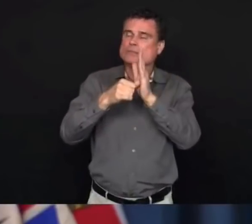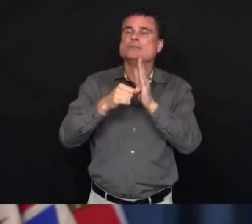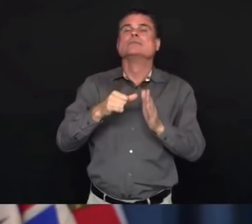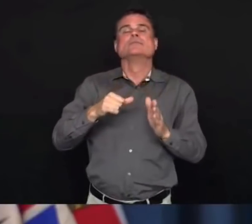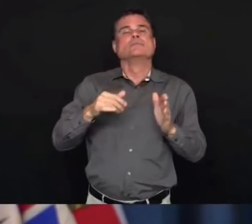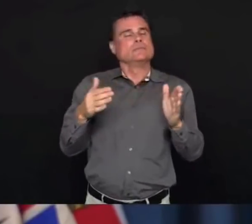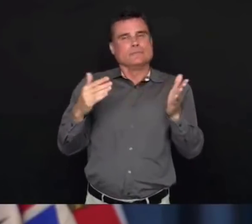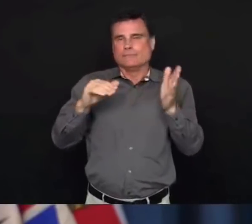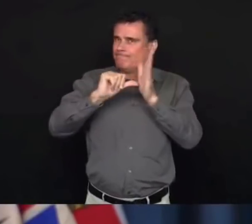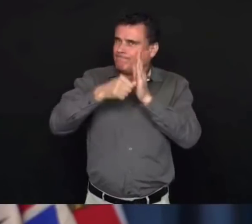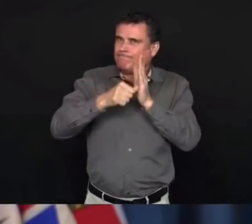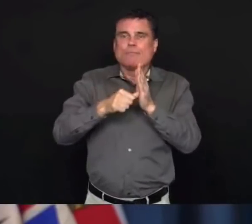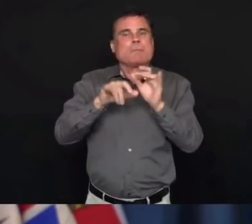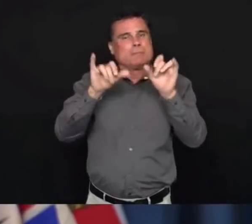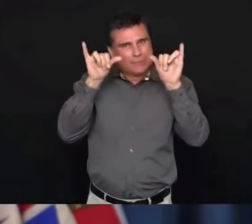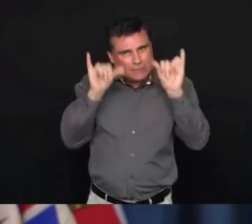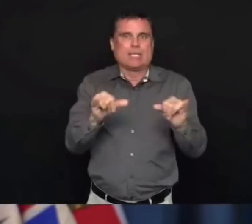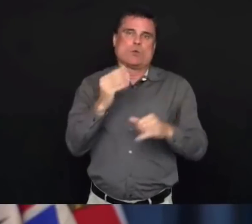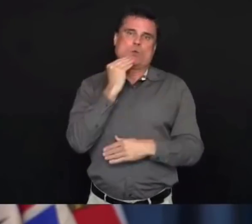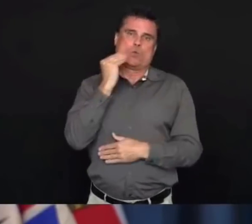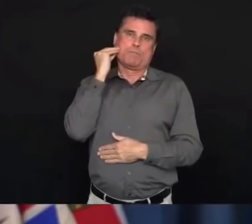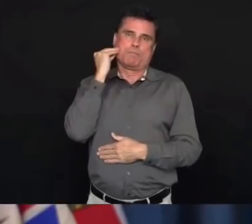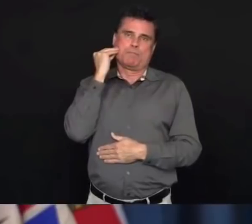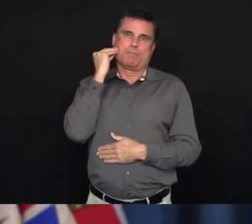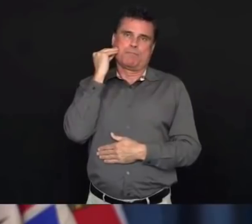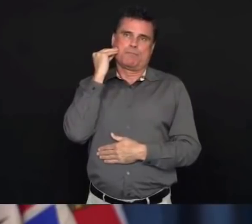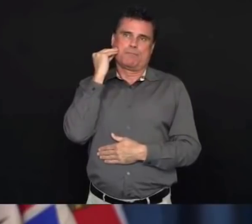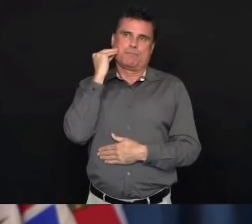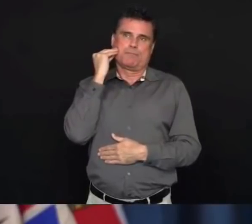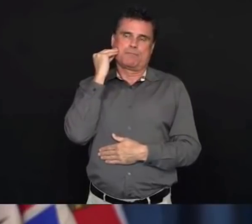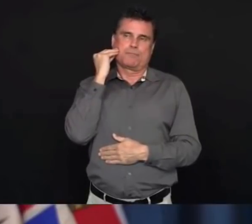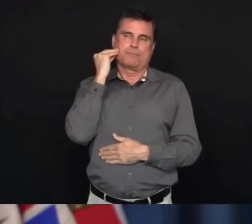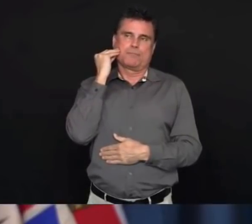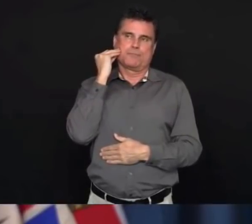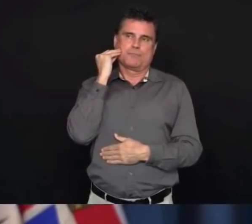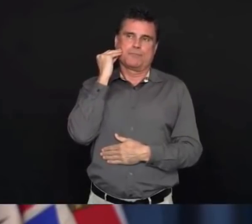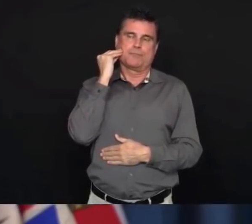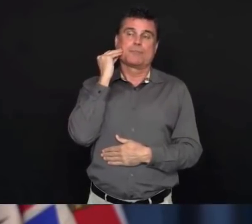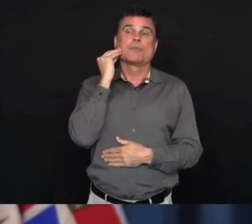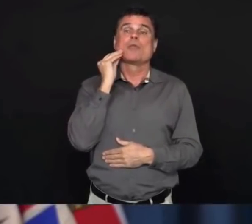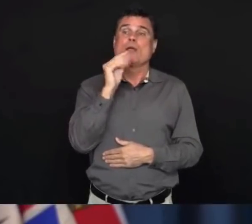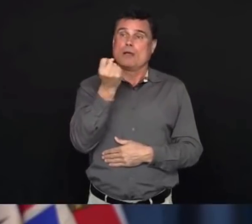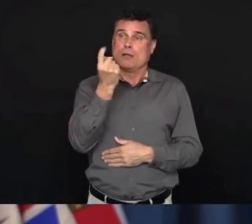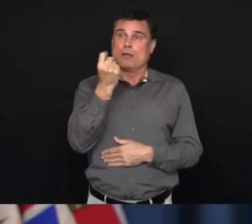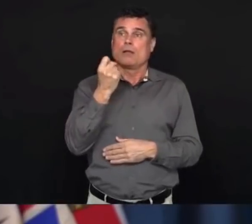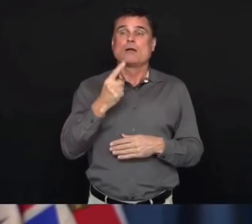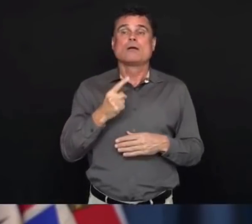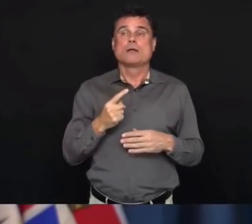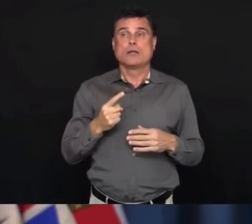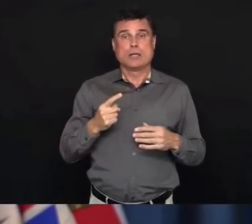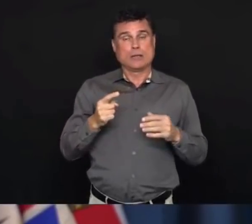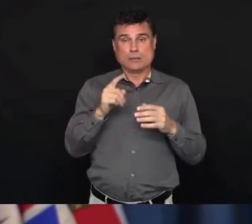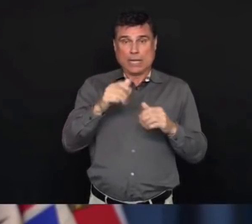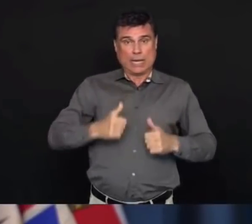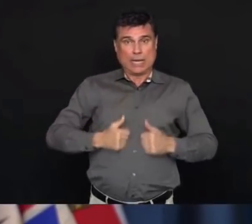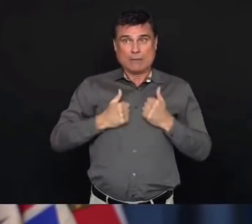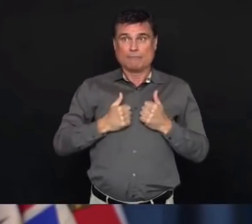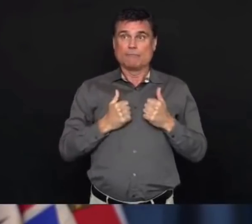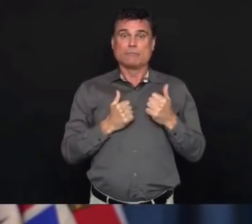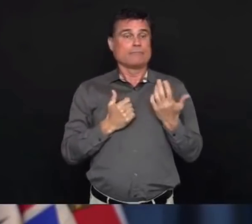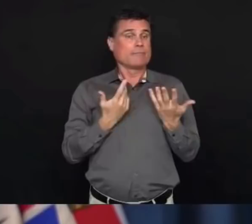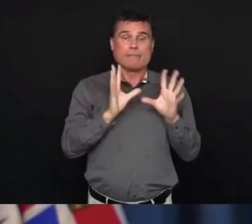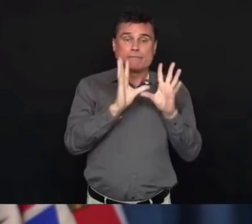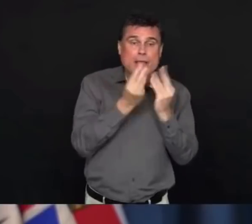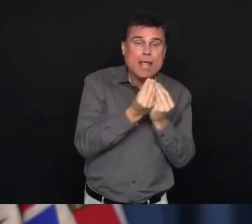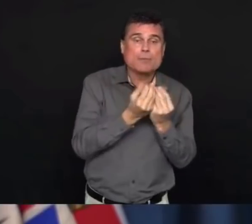homes with and we need to reach out to others virtually and stay connected. But this is not the time to take unnecessary travel.